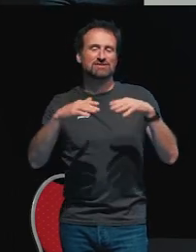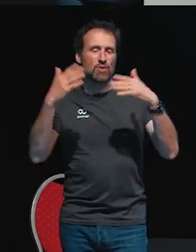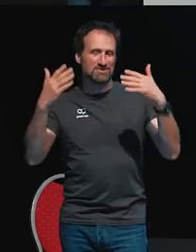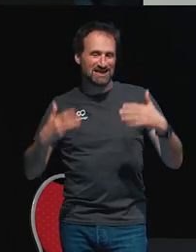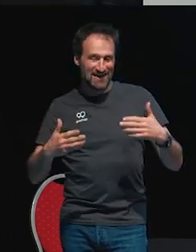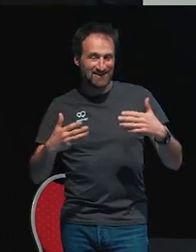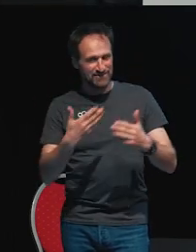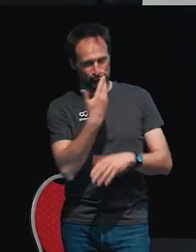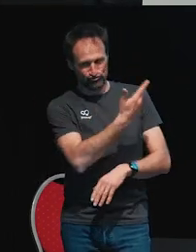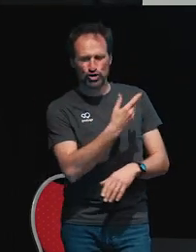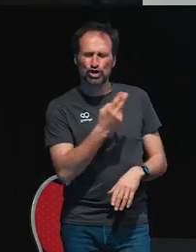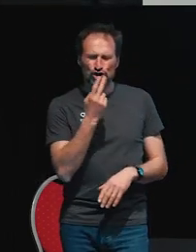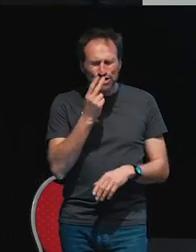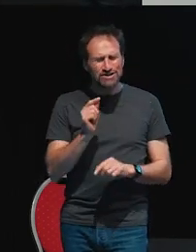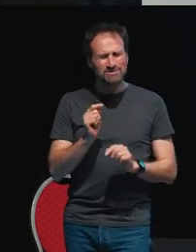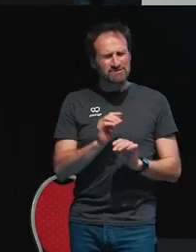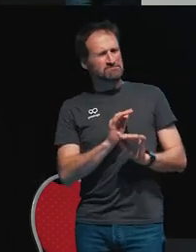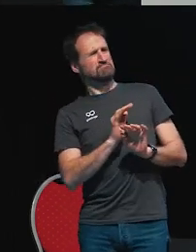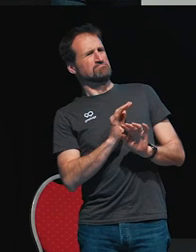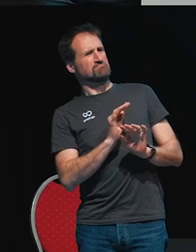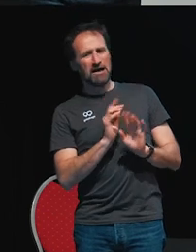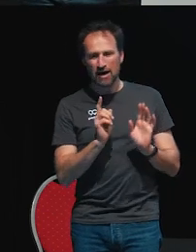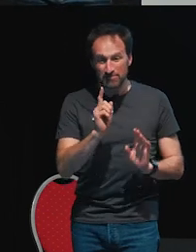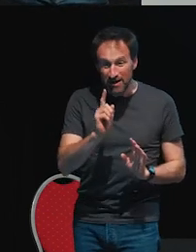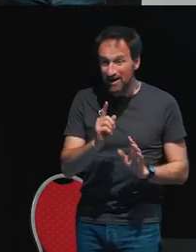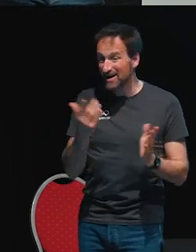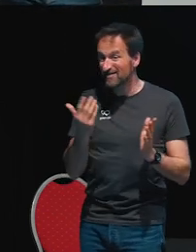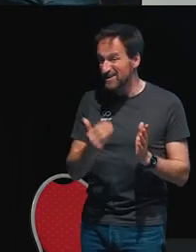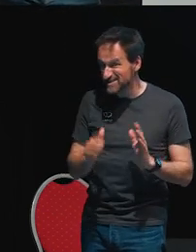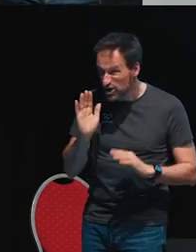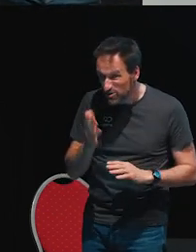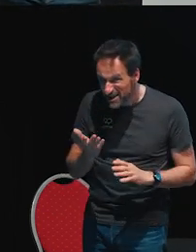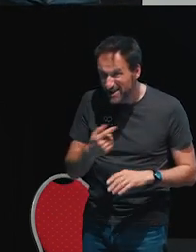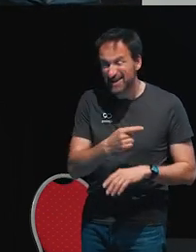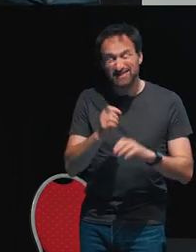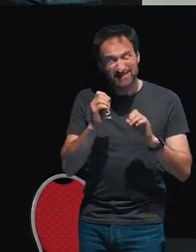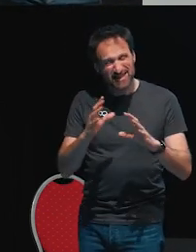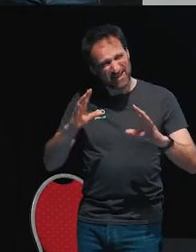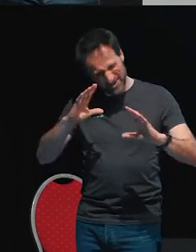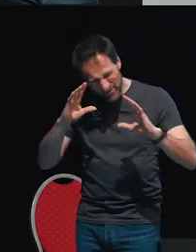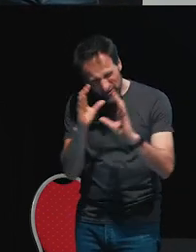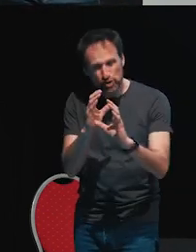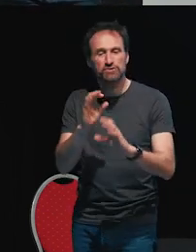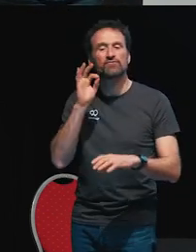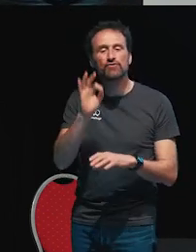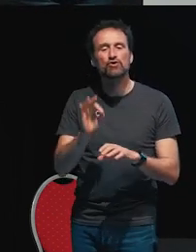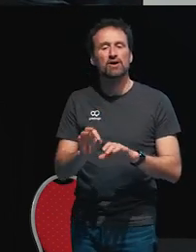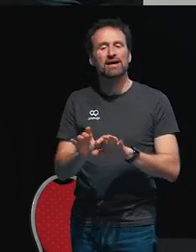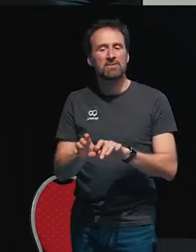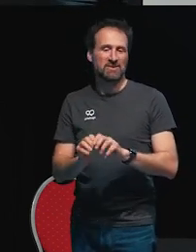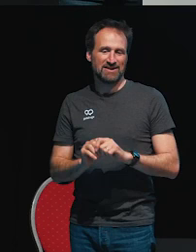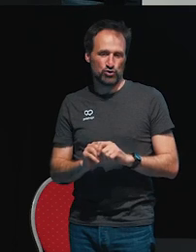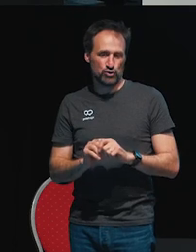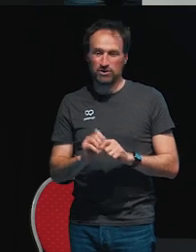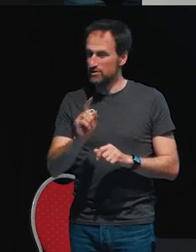it looks a little bit scary, but what's more is it's very, very focused on implementation and